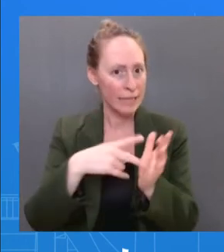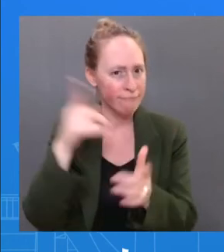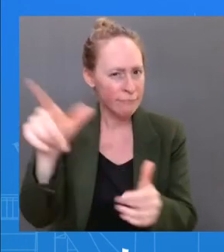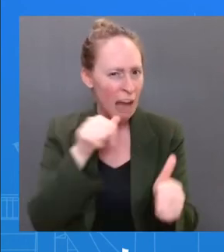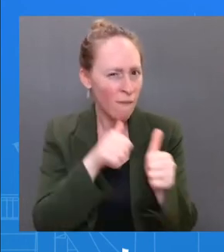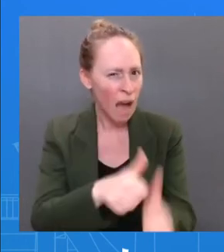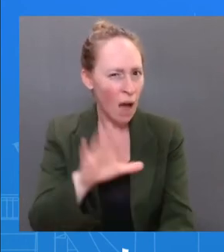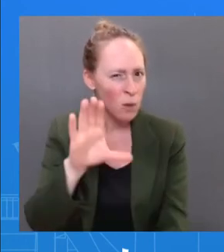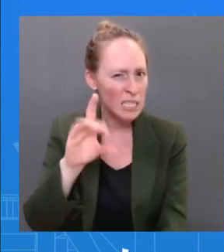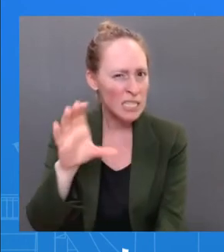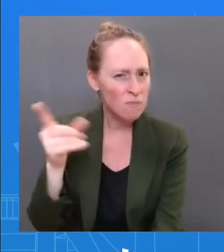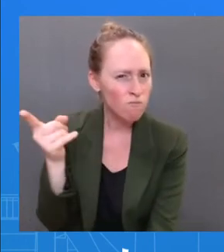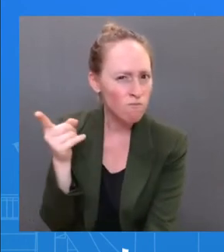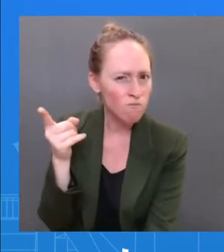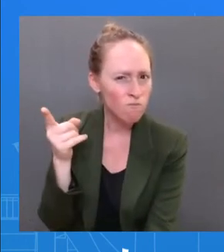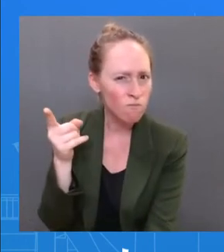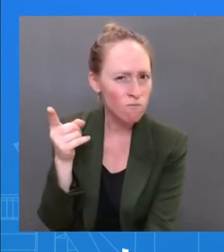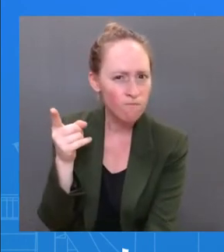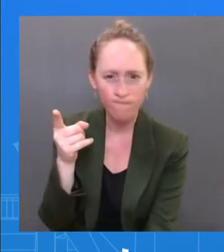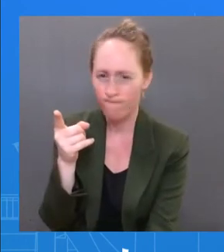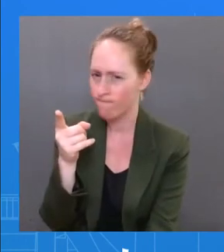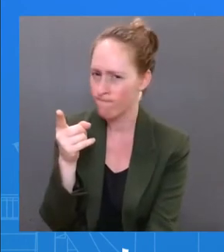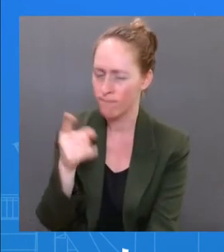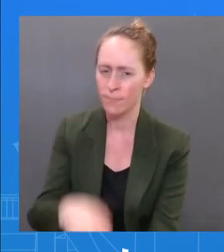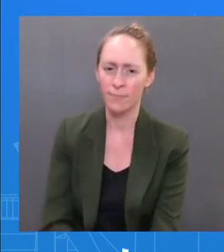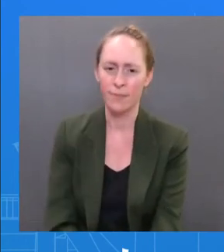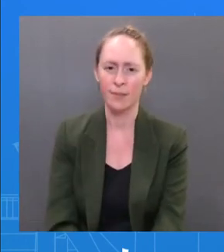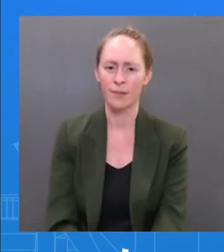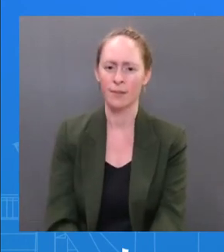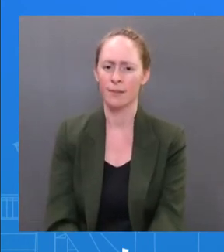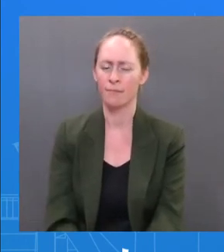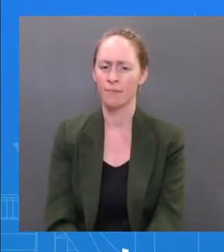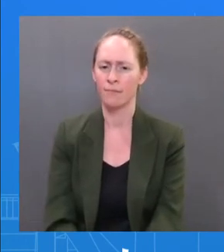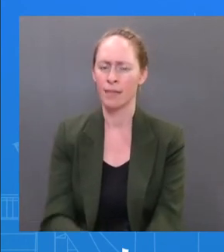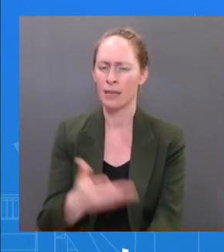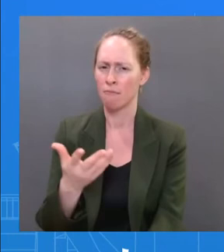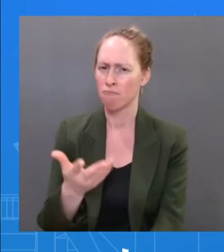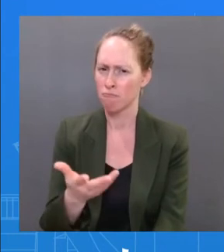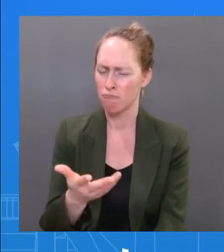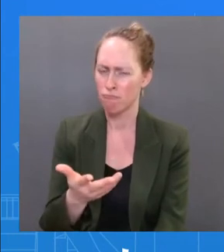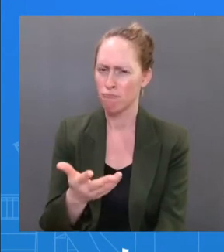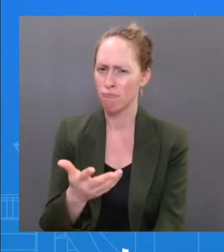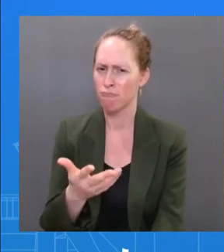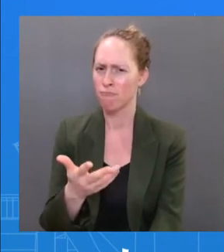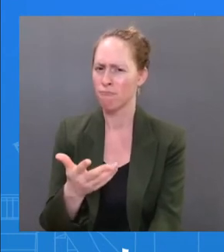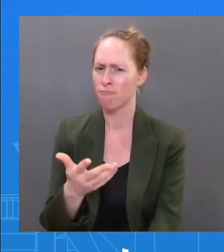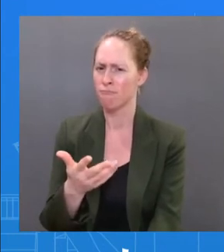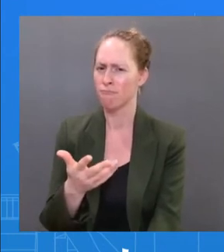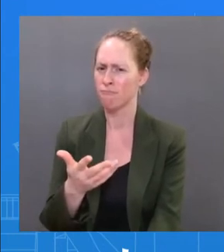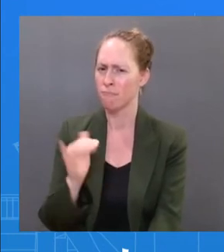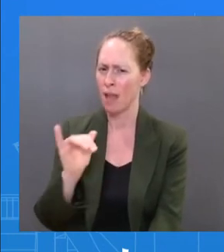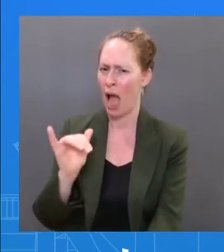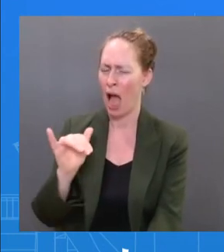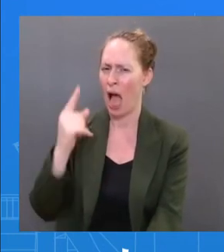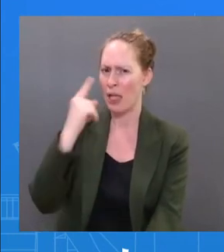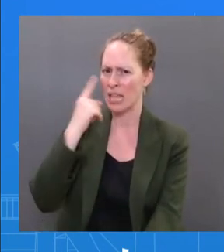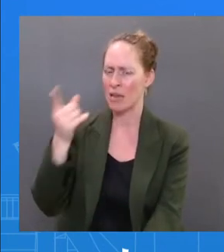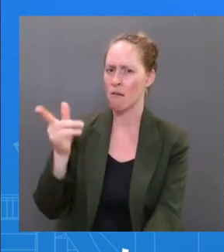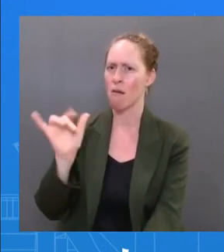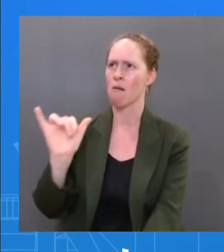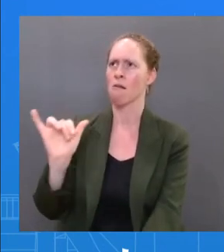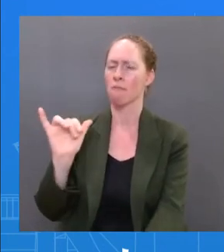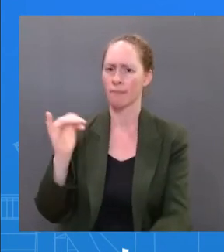Dr. I think he became aware of his symptoms of runny nose and sore throat this morning, thus when he developed the symptoms. Dr. Yeah, but